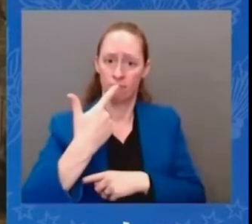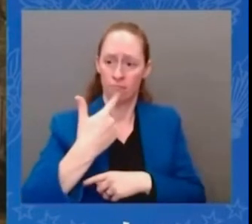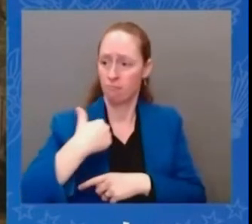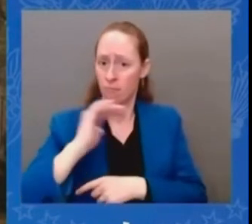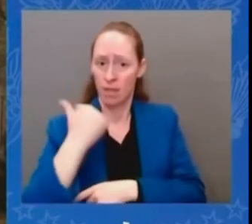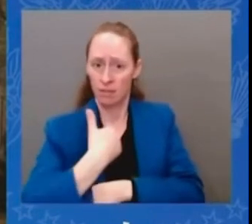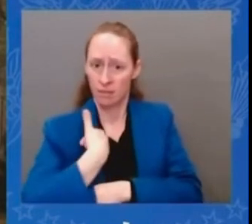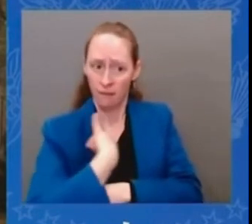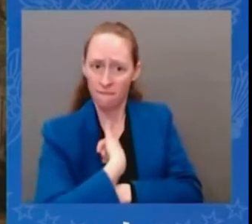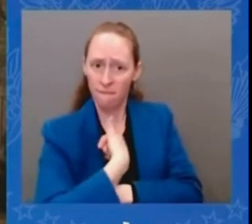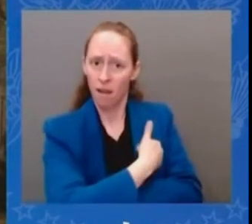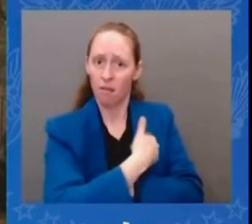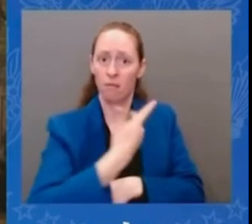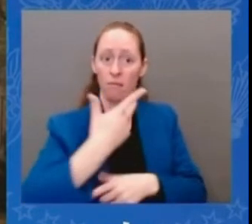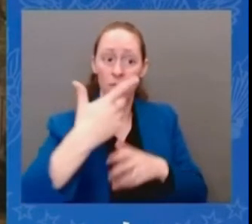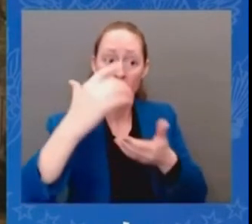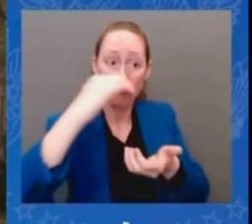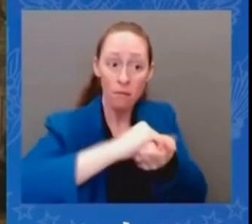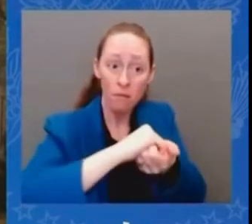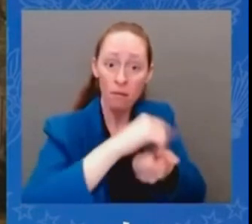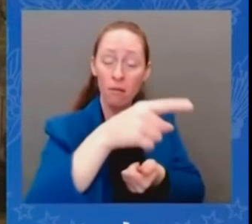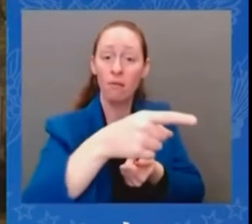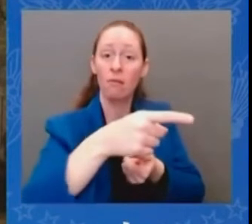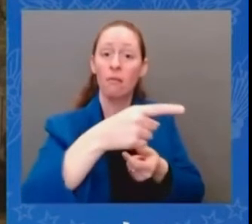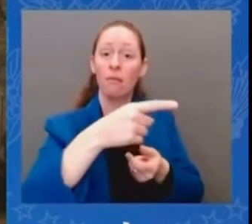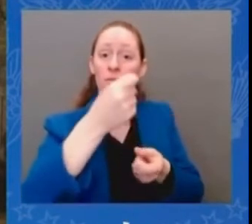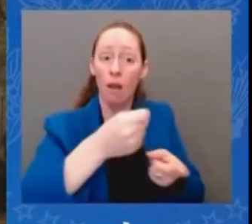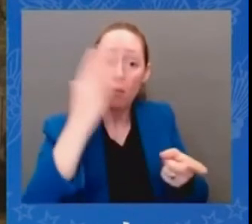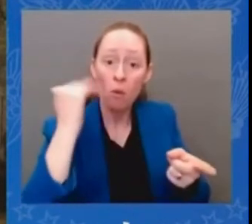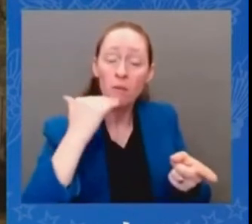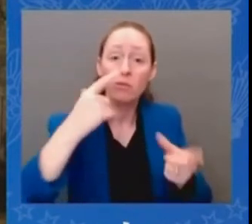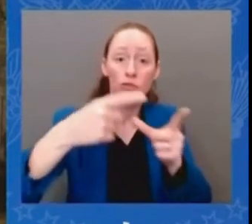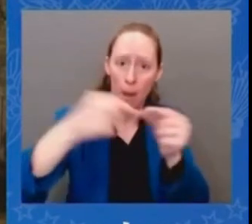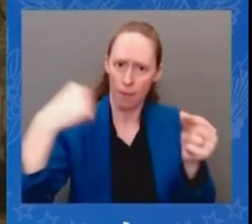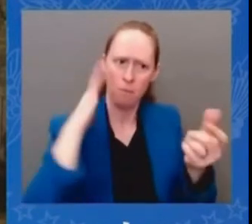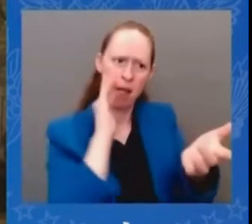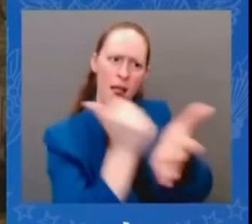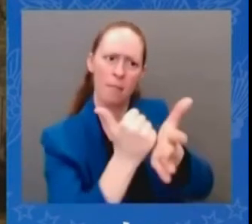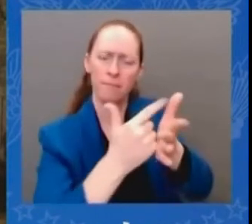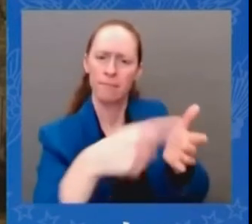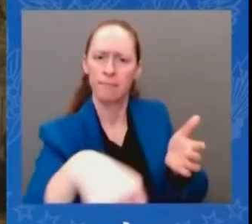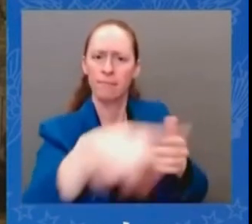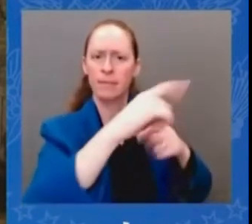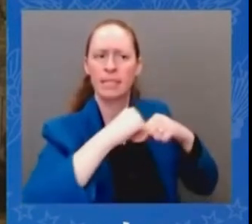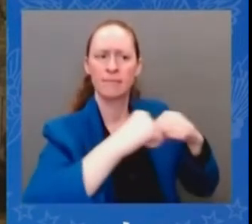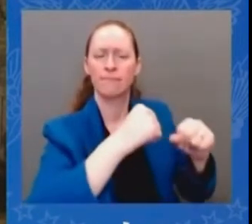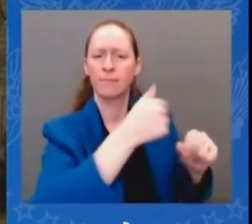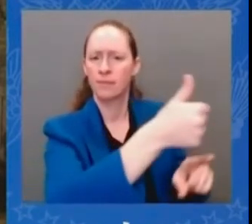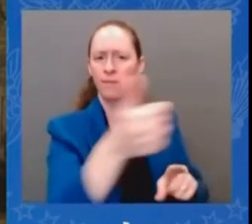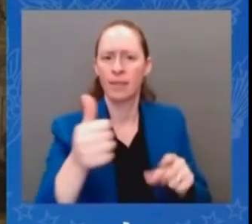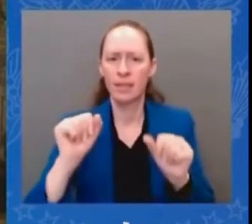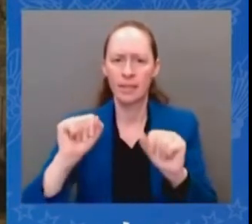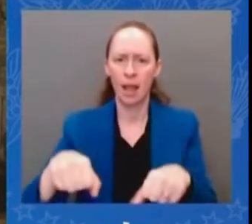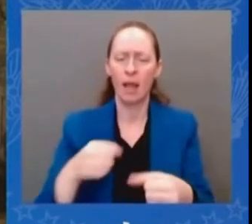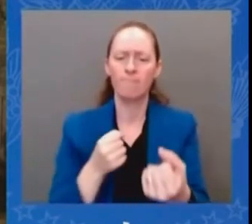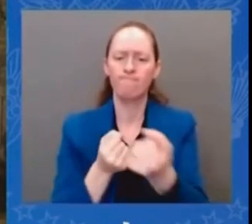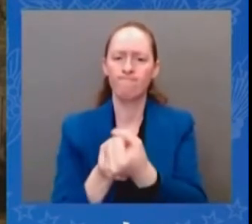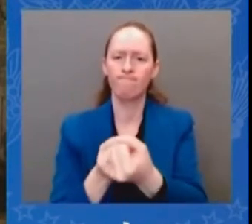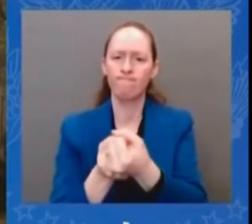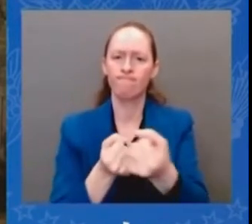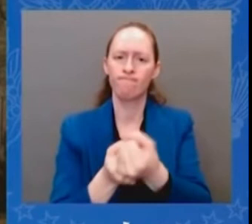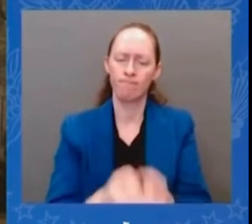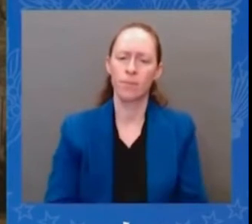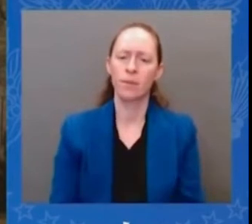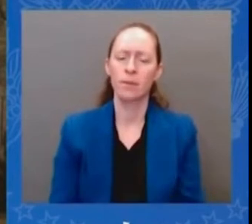and that it would be we'd be more up in the face of of of china but it wouldn't be because of china it'd be